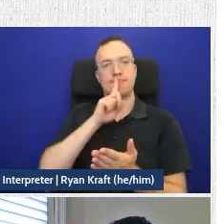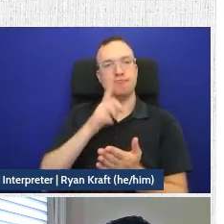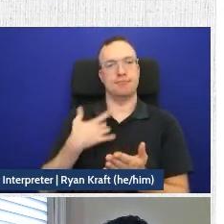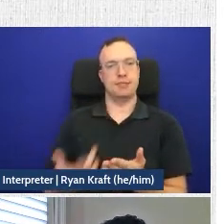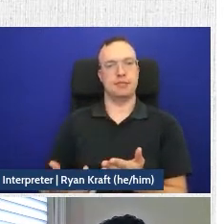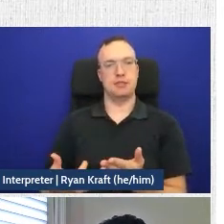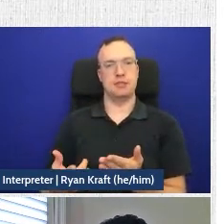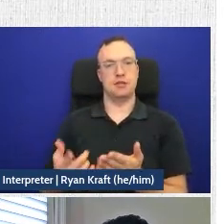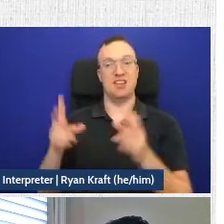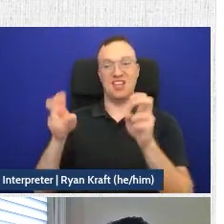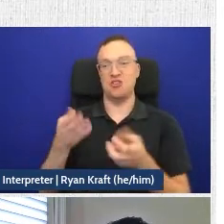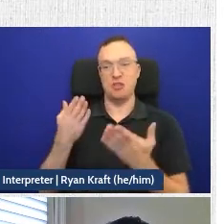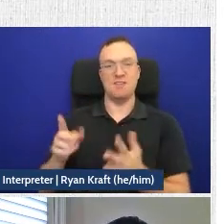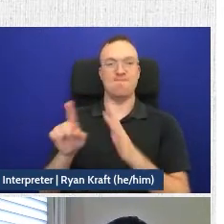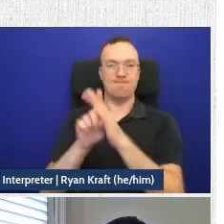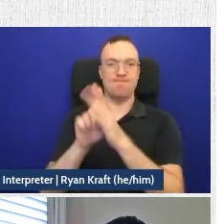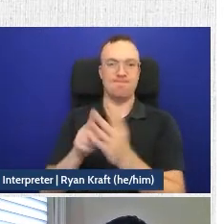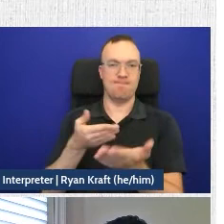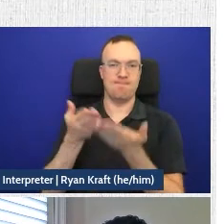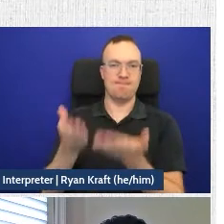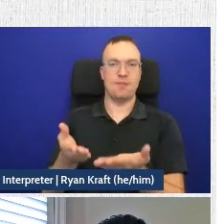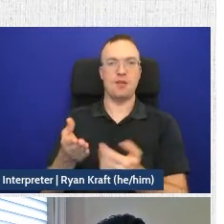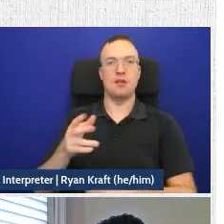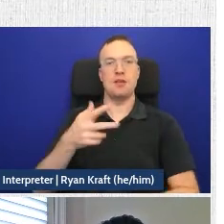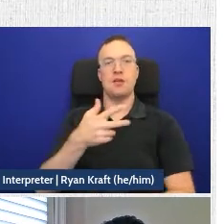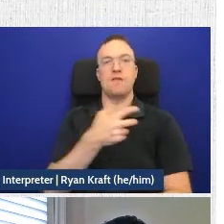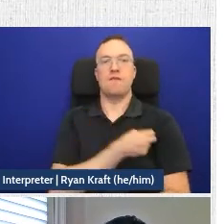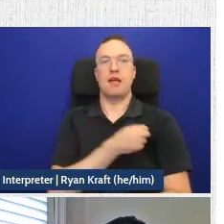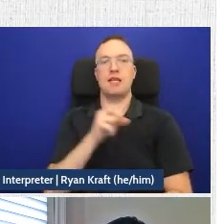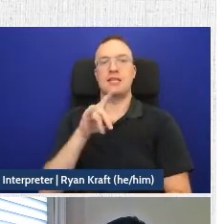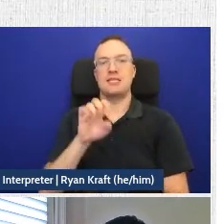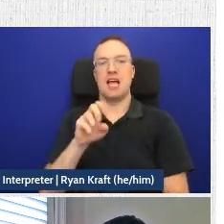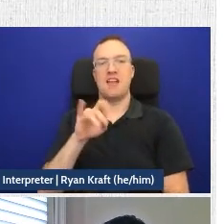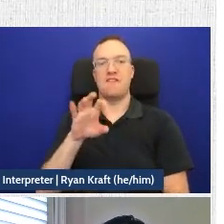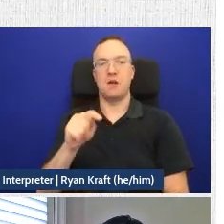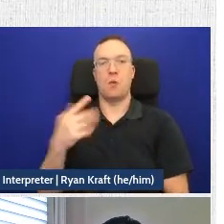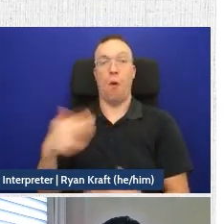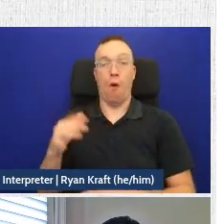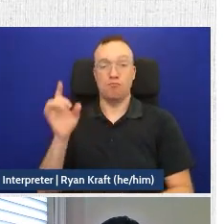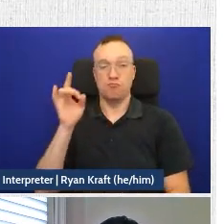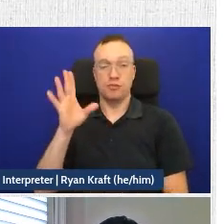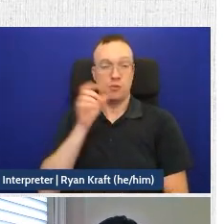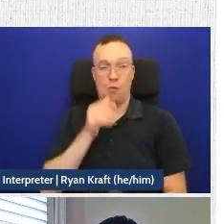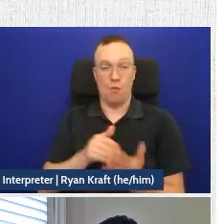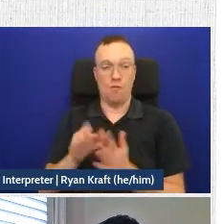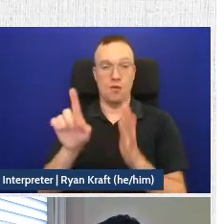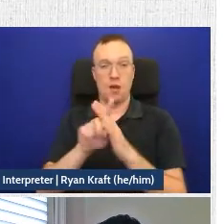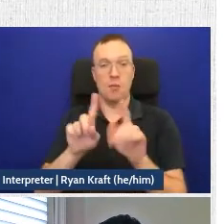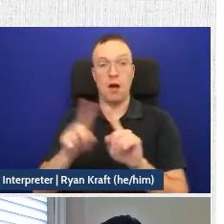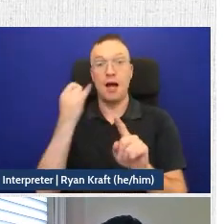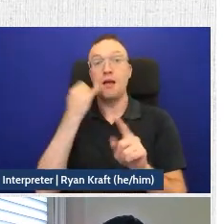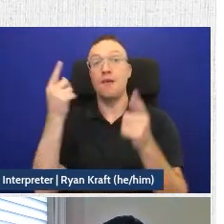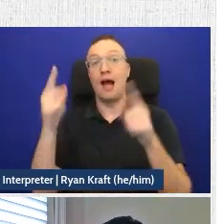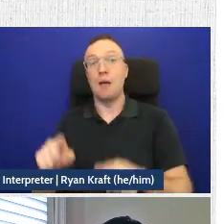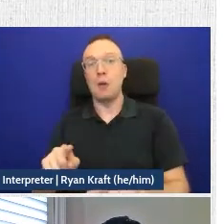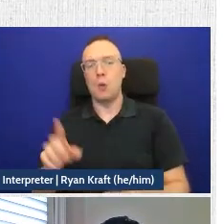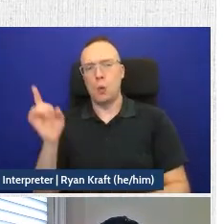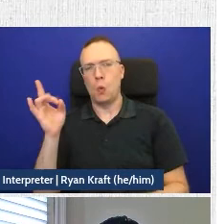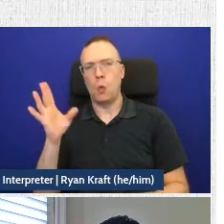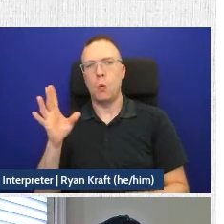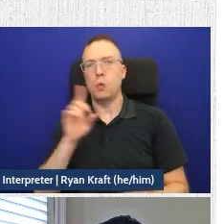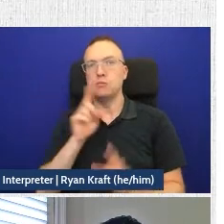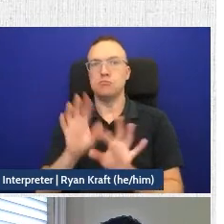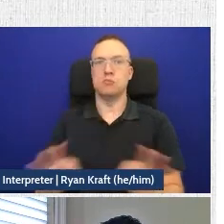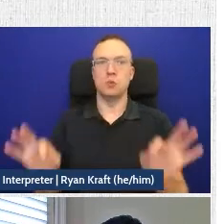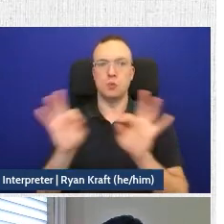issue nonetheless. You know, vaccine side effects are extremely, extremely, extremely rare. But in the event that they happen, it is extremely